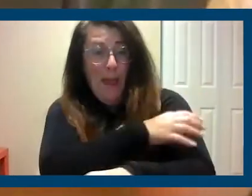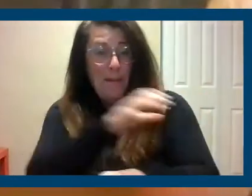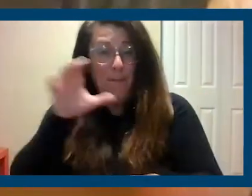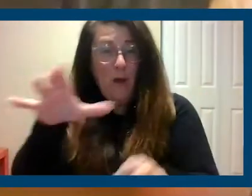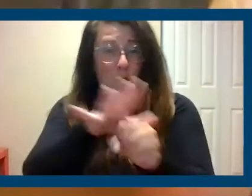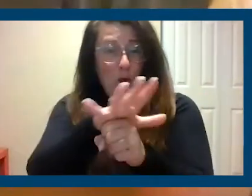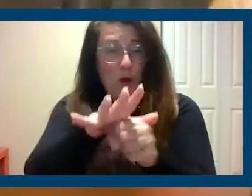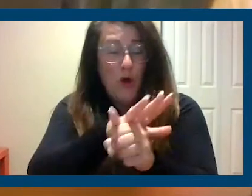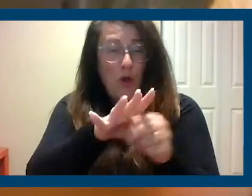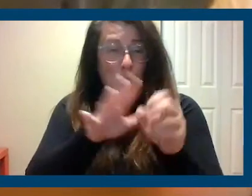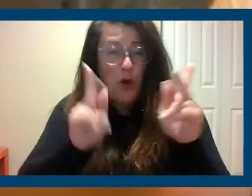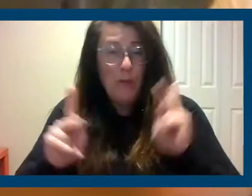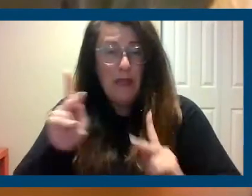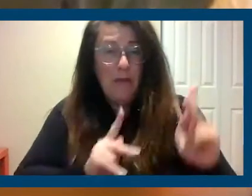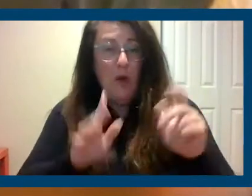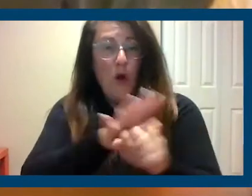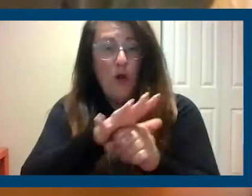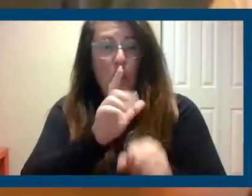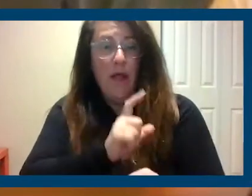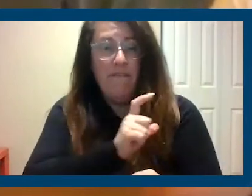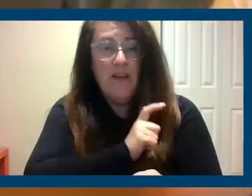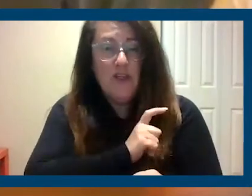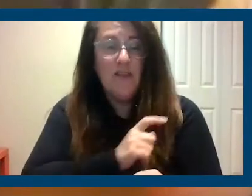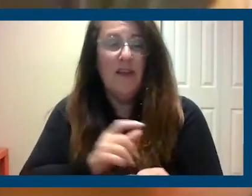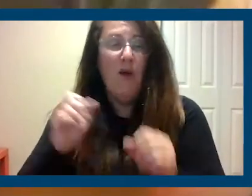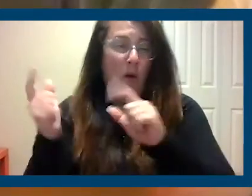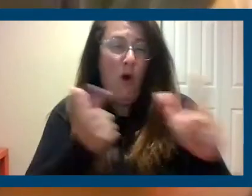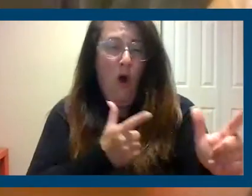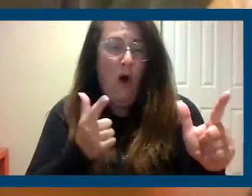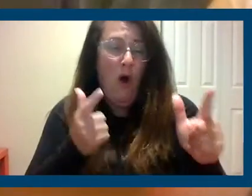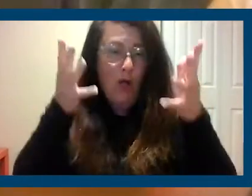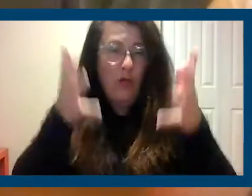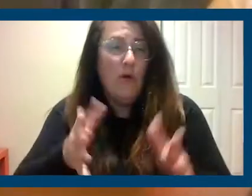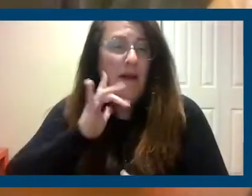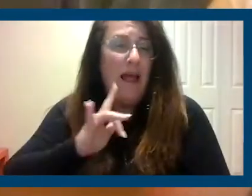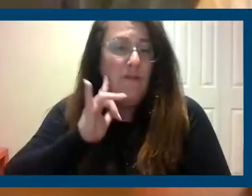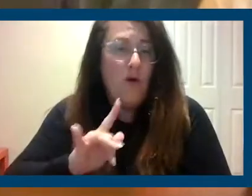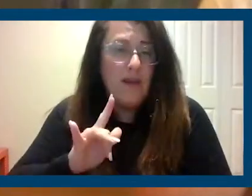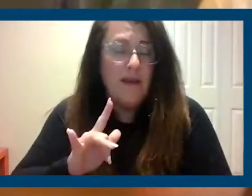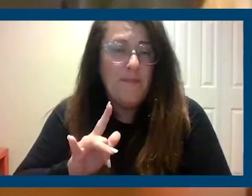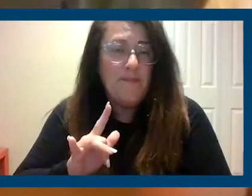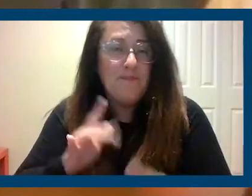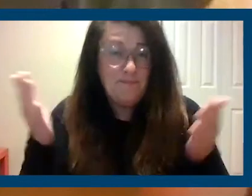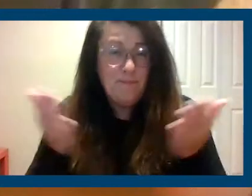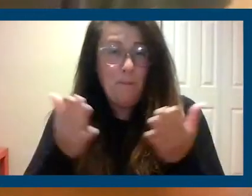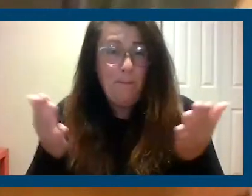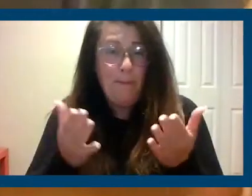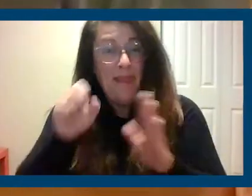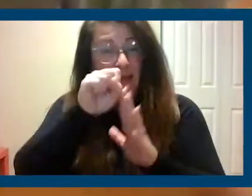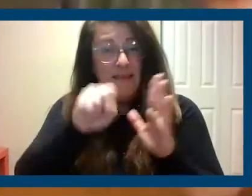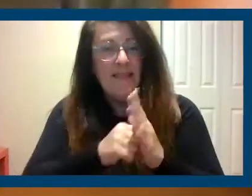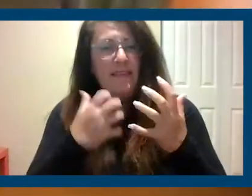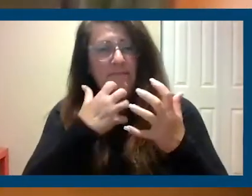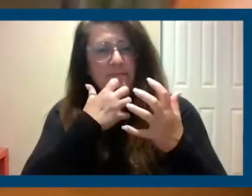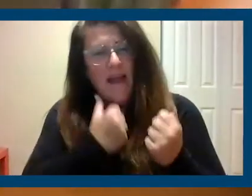local officials, again, up and down the state of California, making sure that in a state like California, a state that values